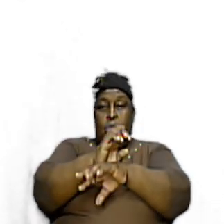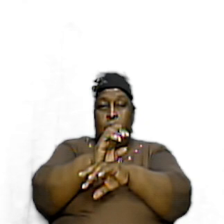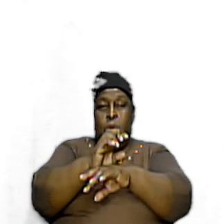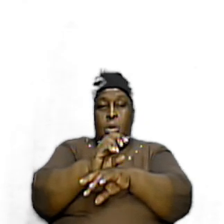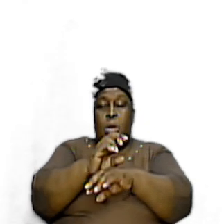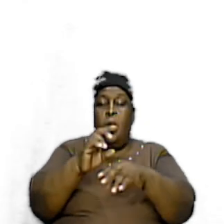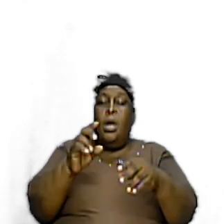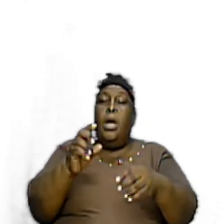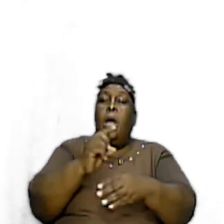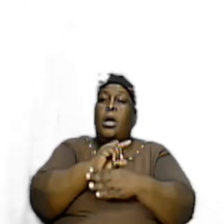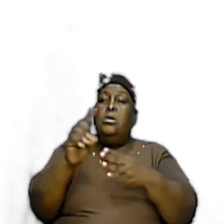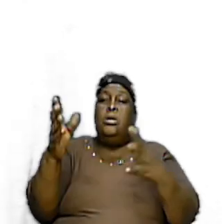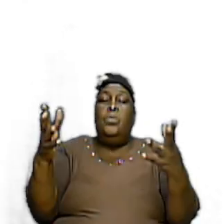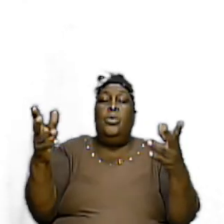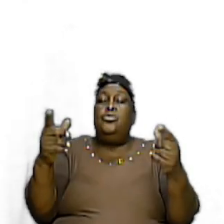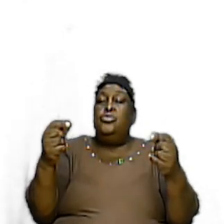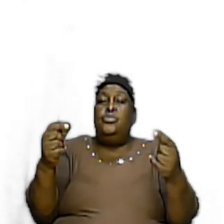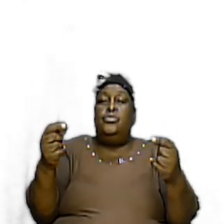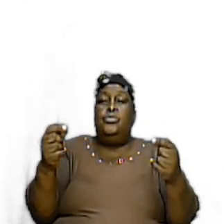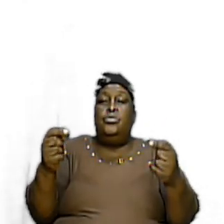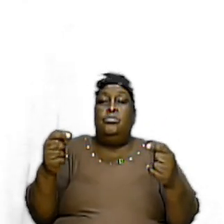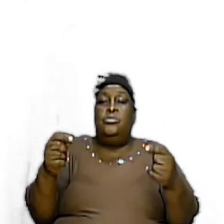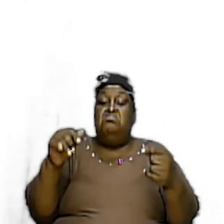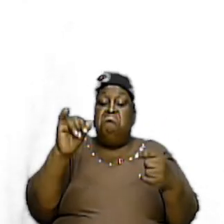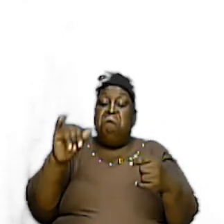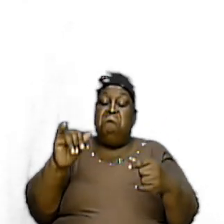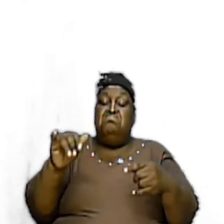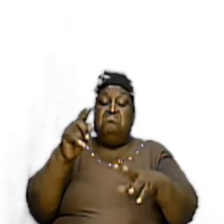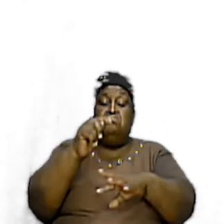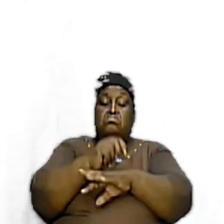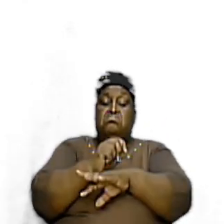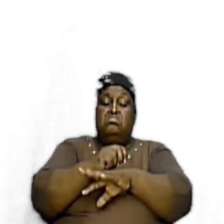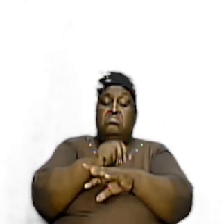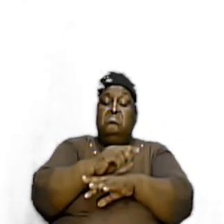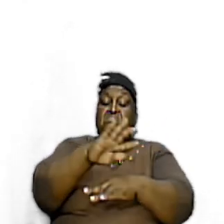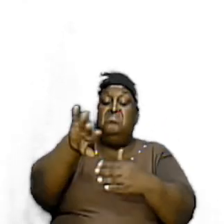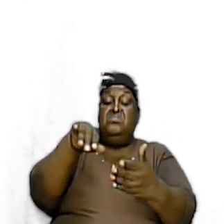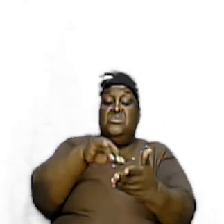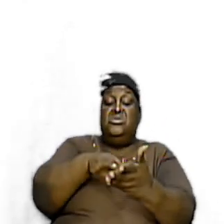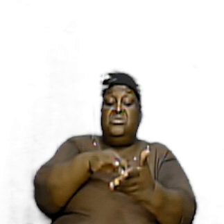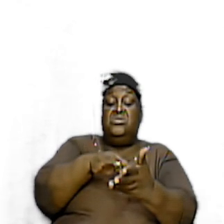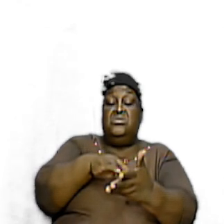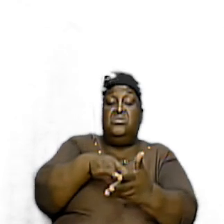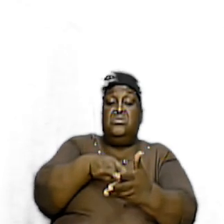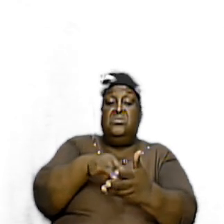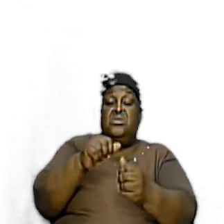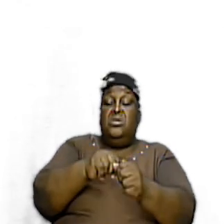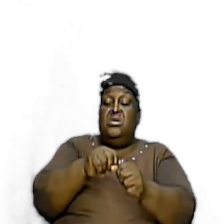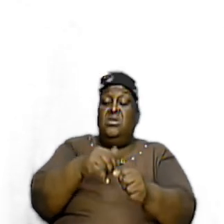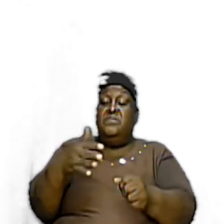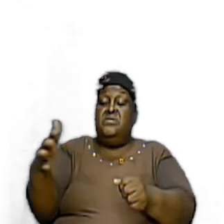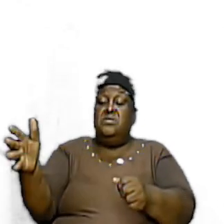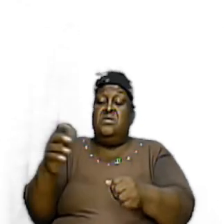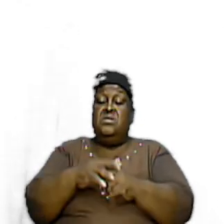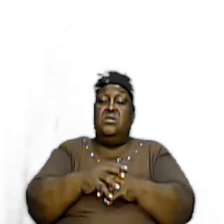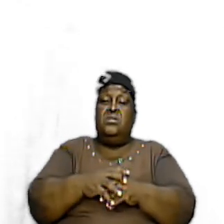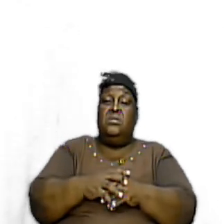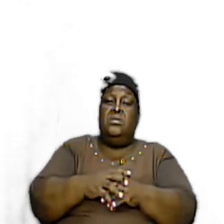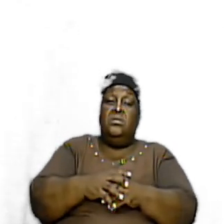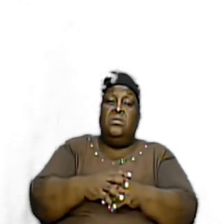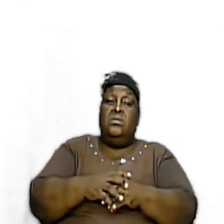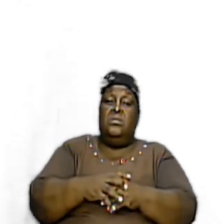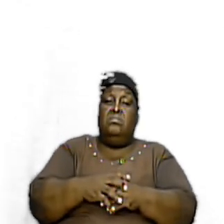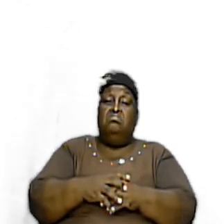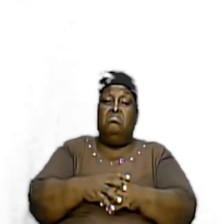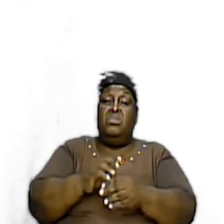what What they had to do But that Tabernacle Was at the center Of everything And probably weeks ago We made